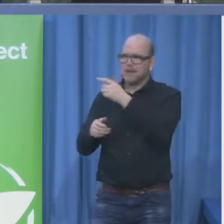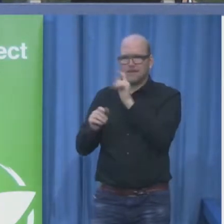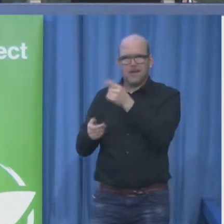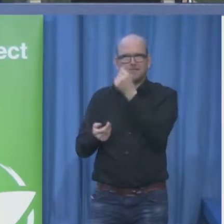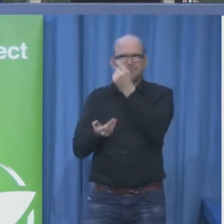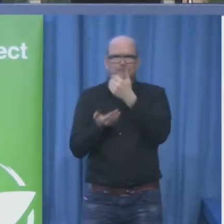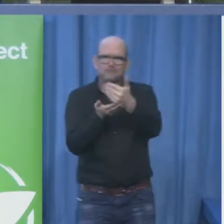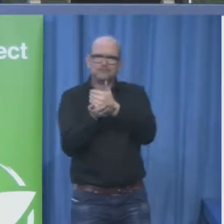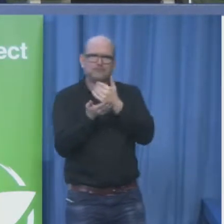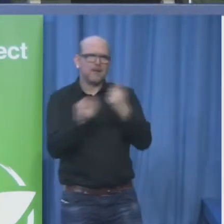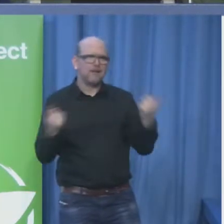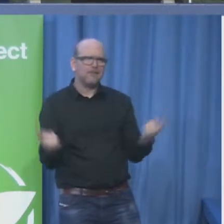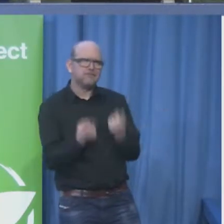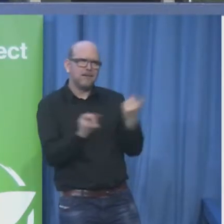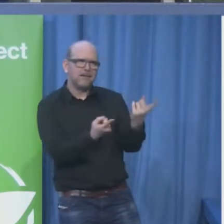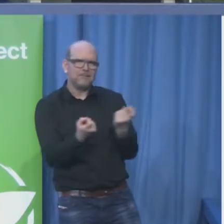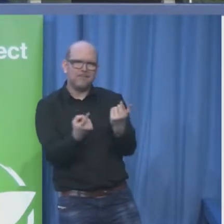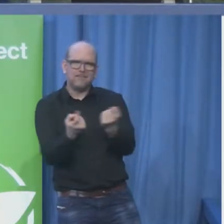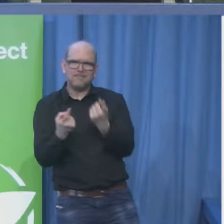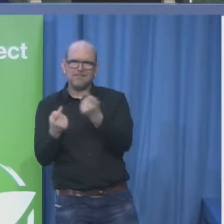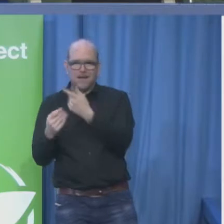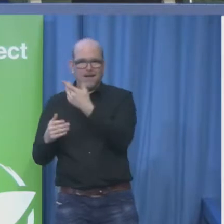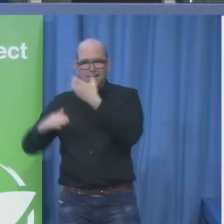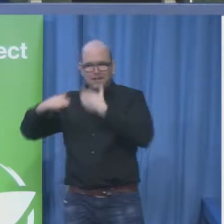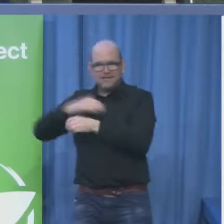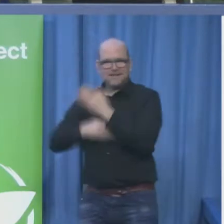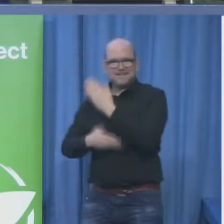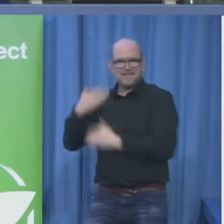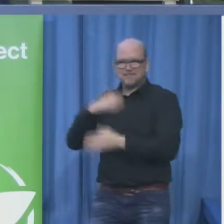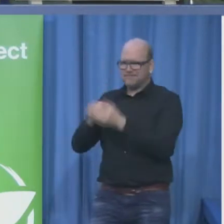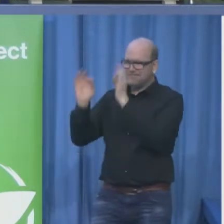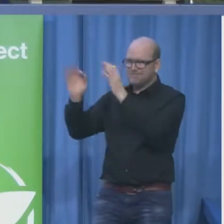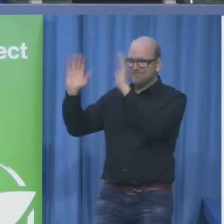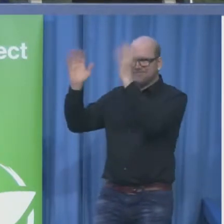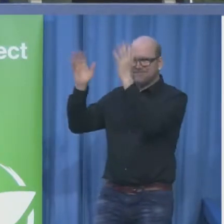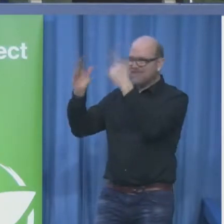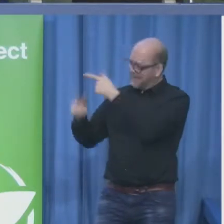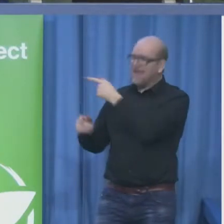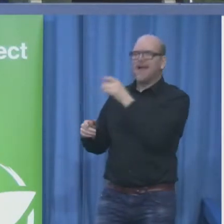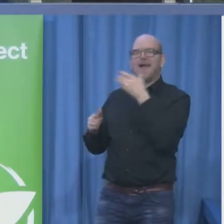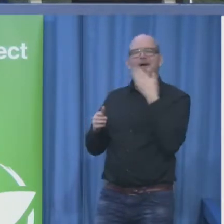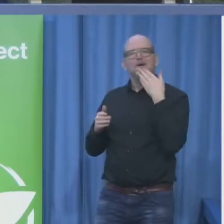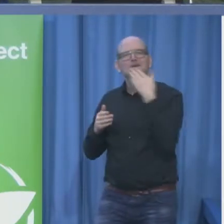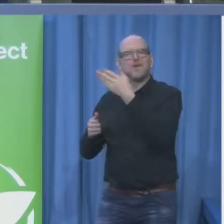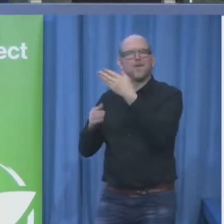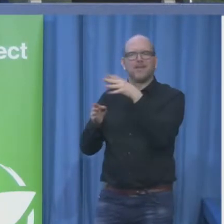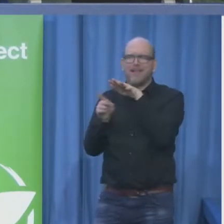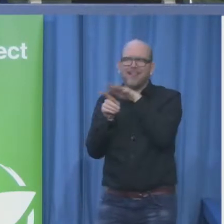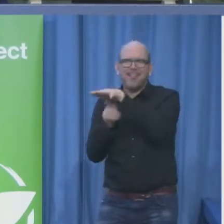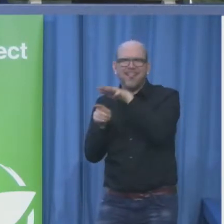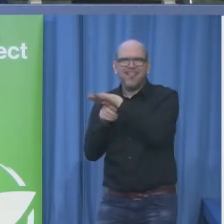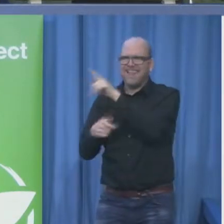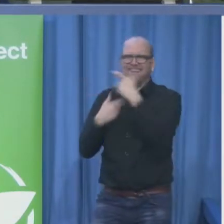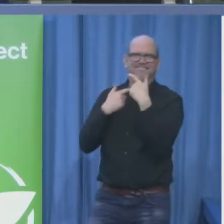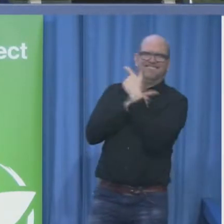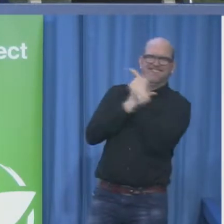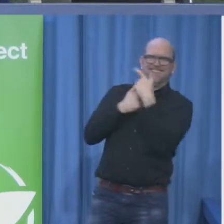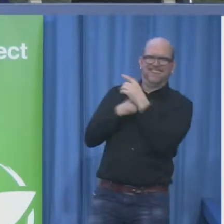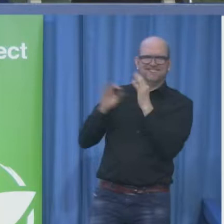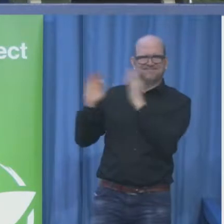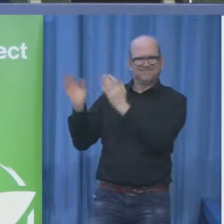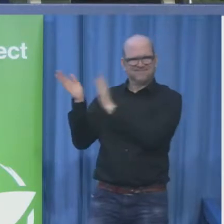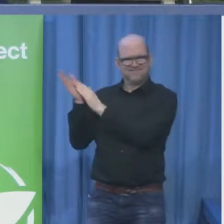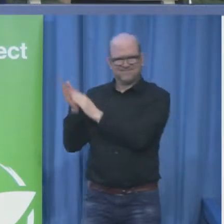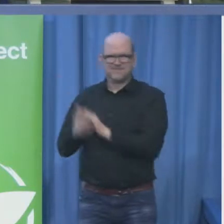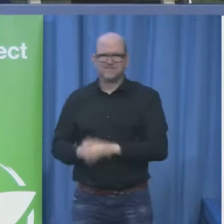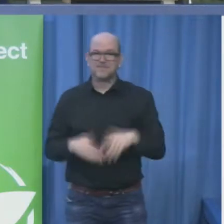go and i think i'm going to end with a show reel from channel four now channel four